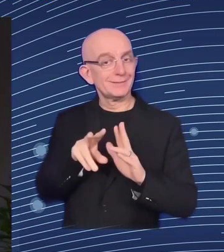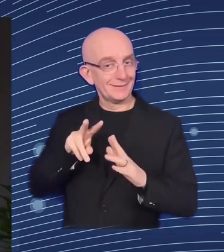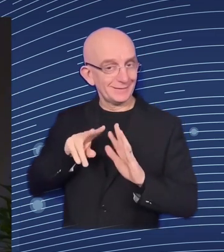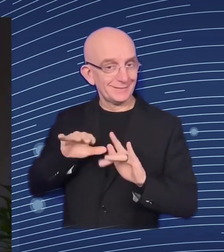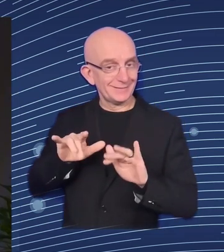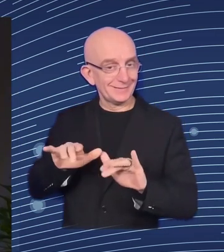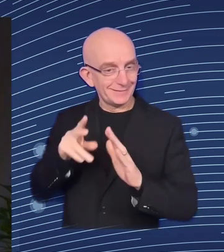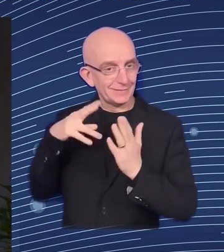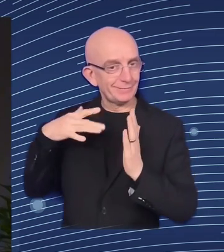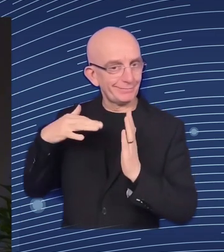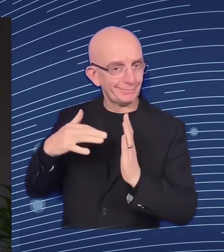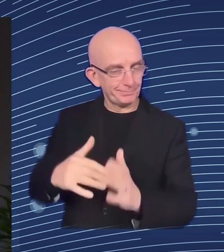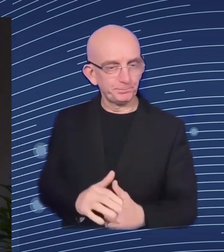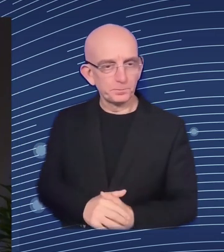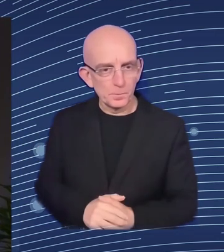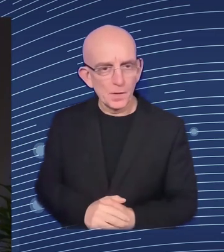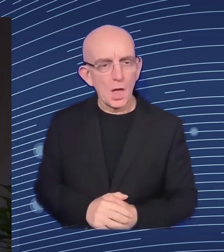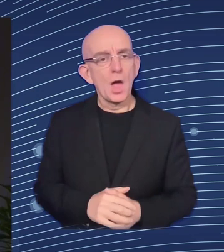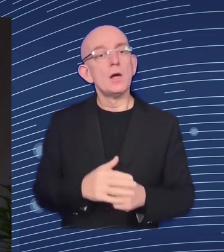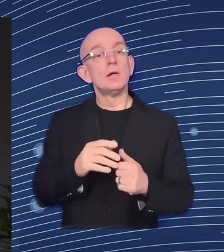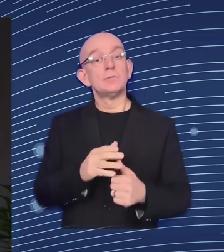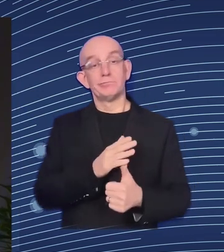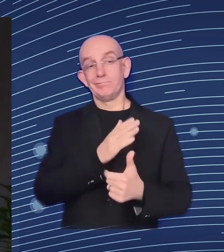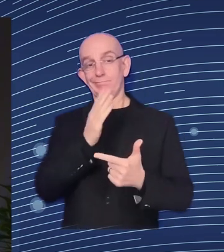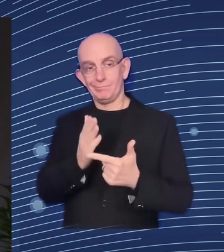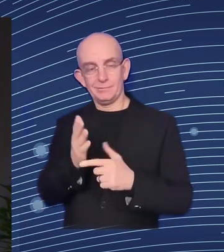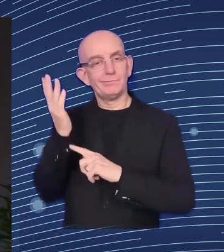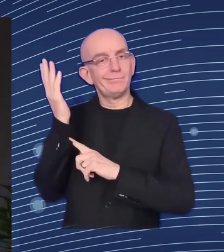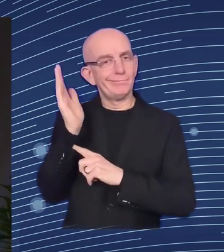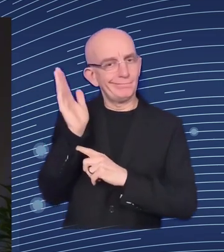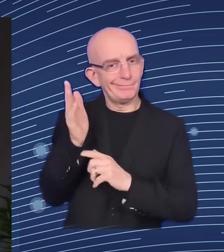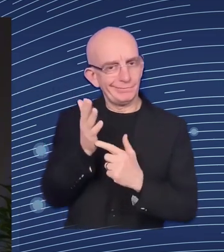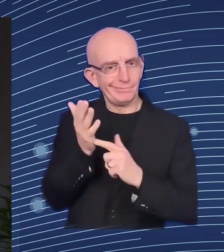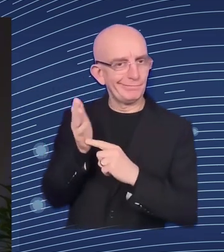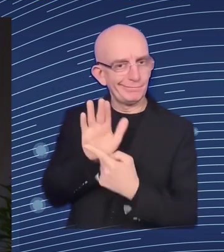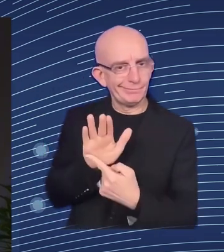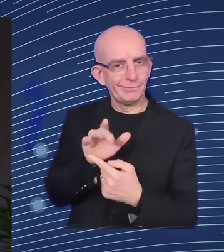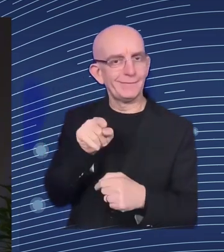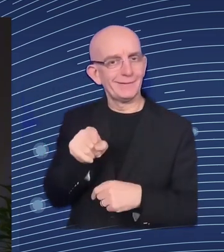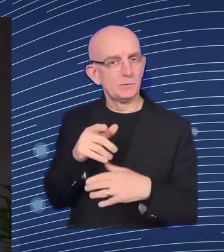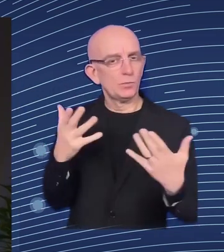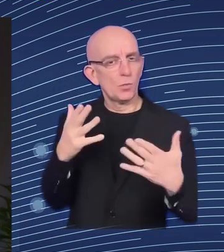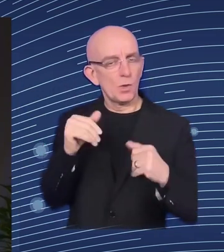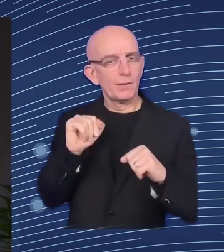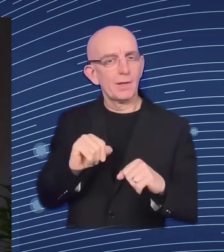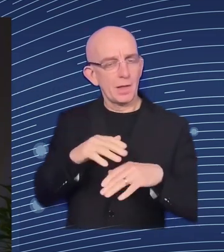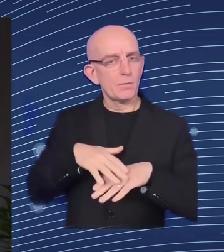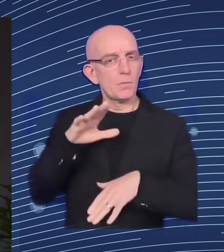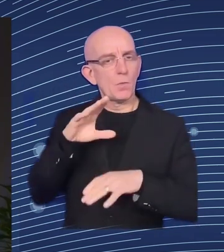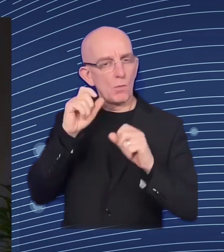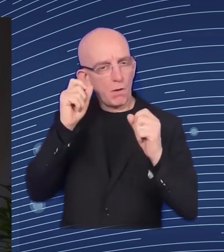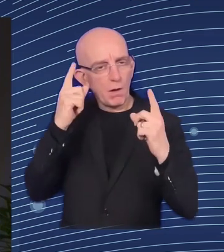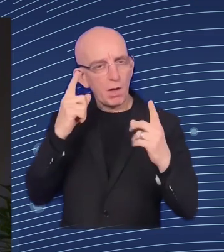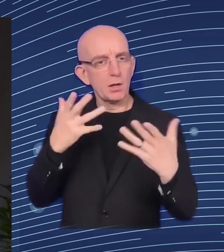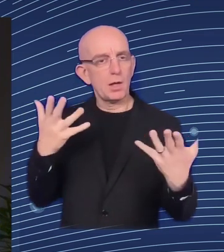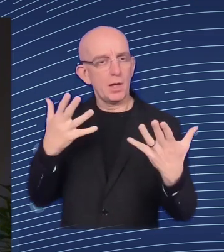channels and social risks of the digital transformation. Sarah Delarica will be our